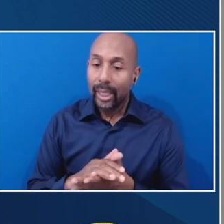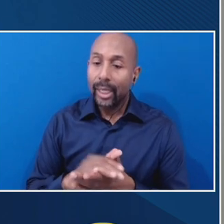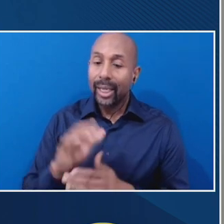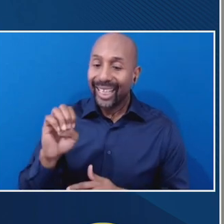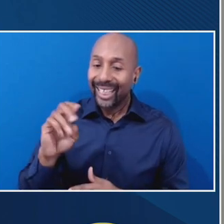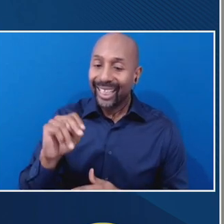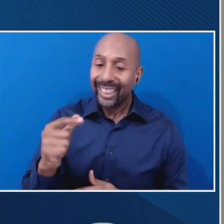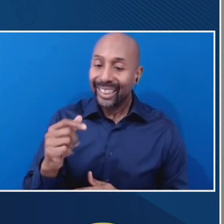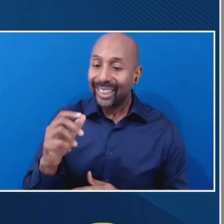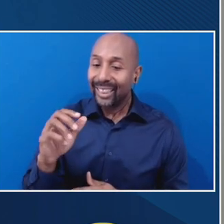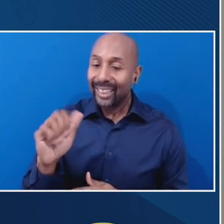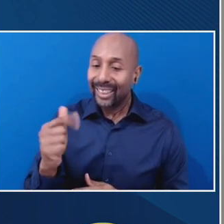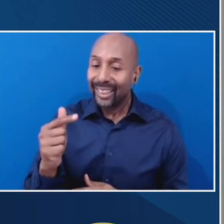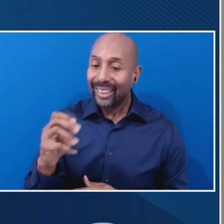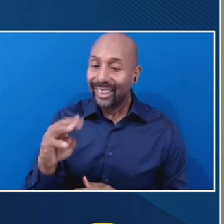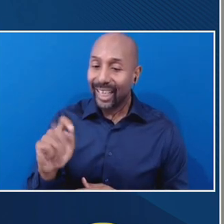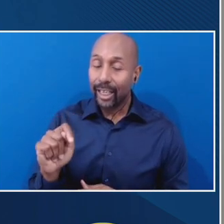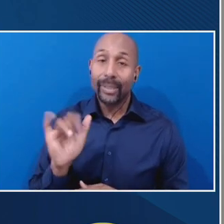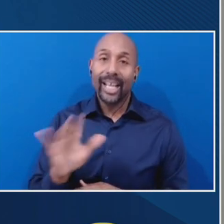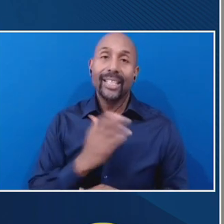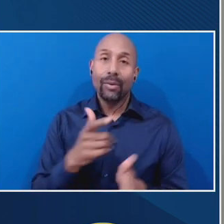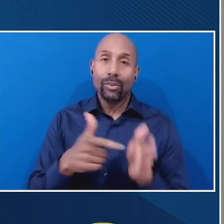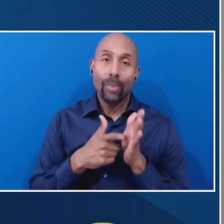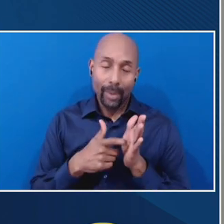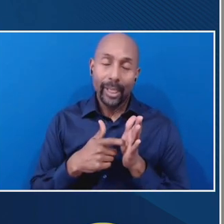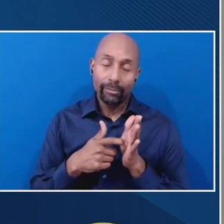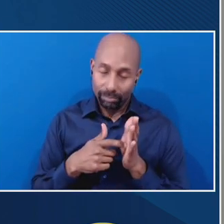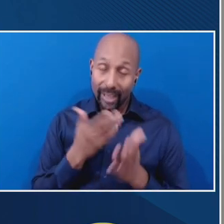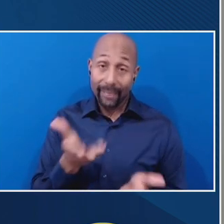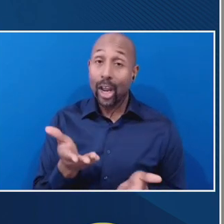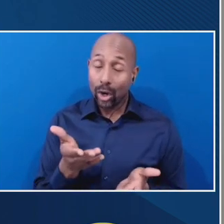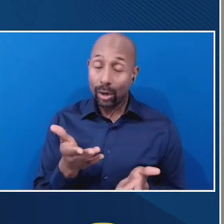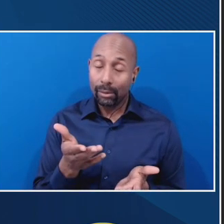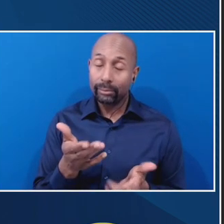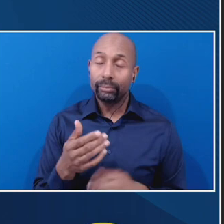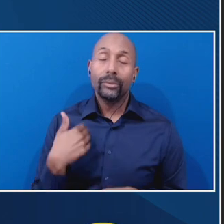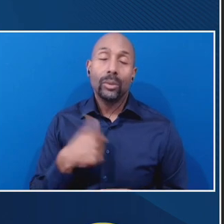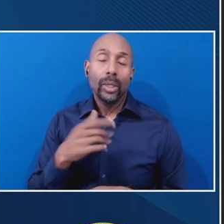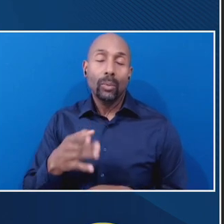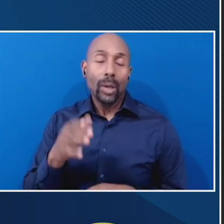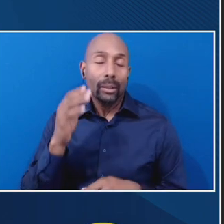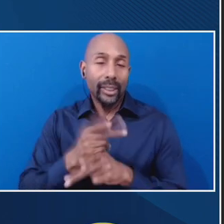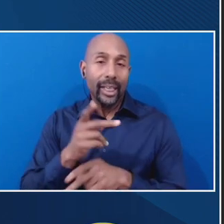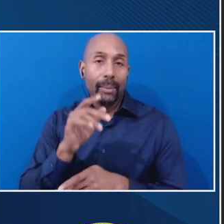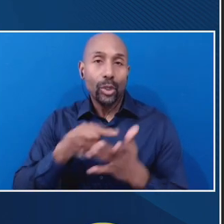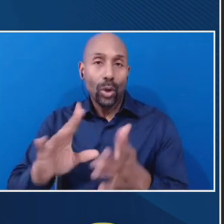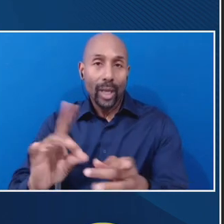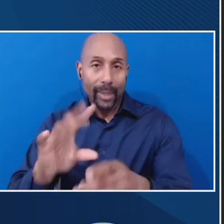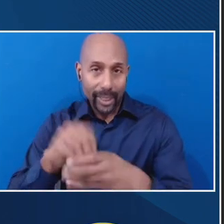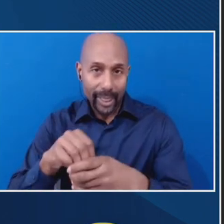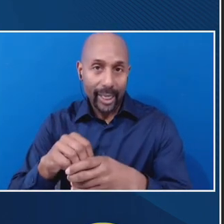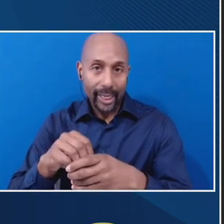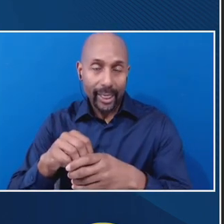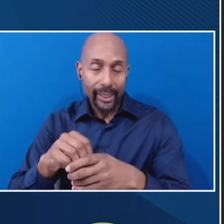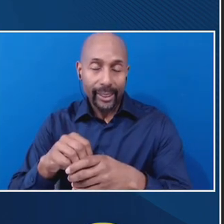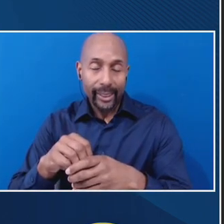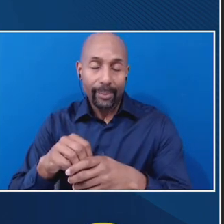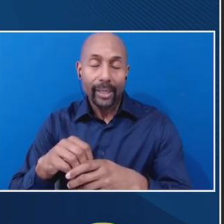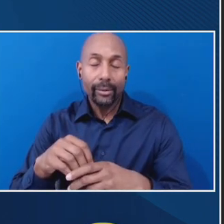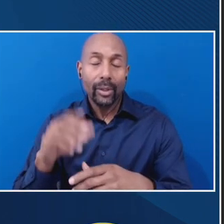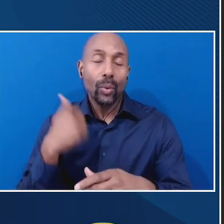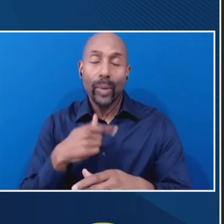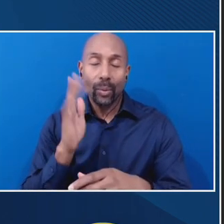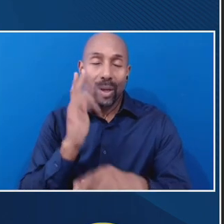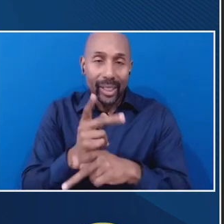for treating a student as having attended, but we'll certainly take that comment. All right. Before we get to Denise, I do want to note that